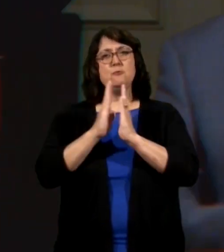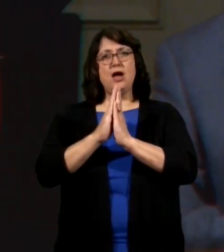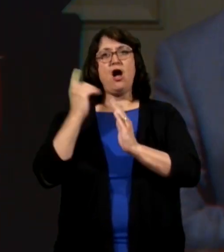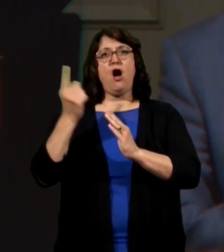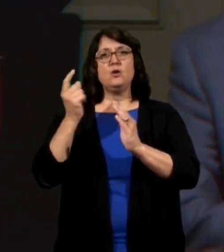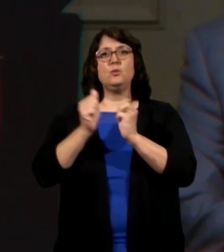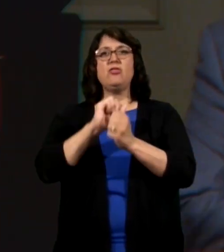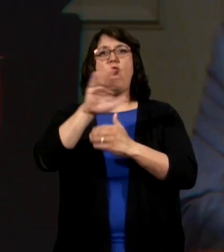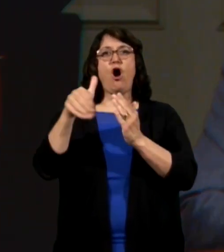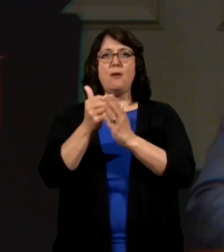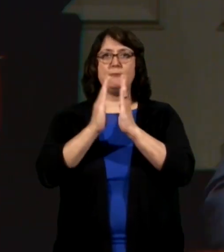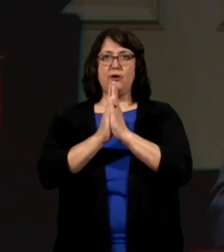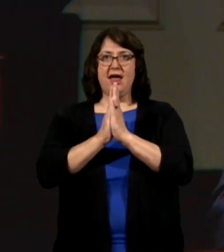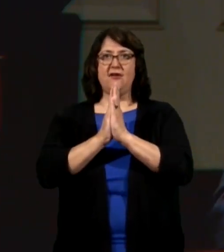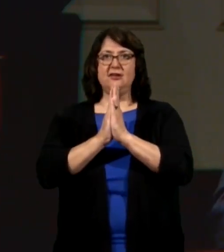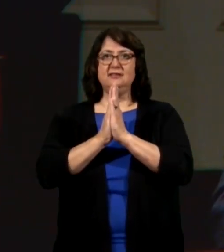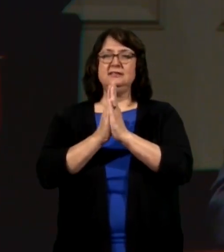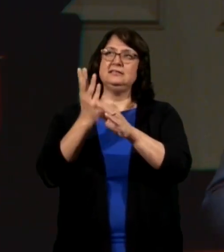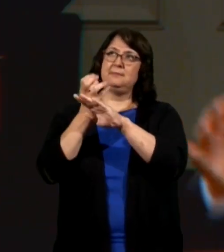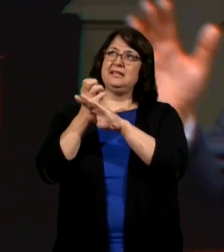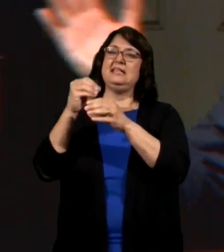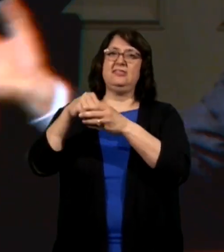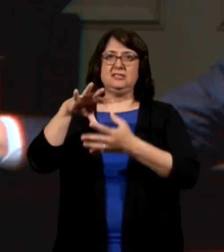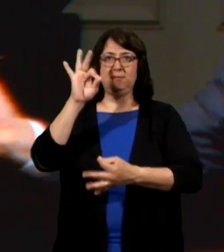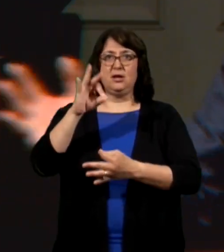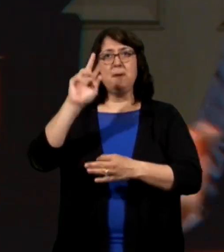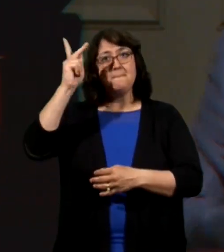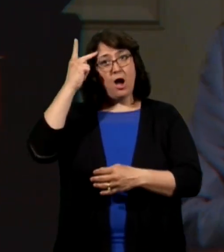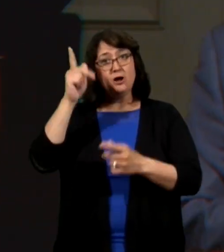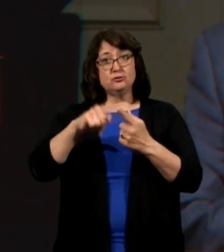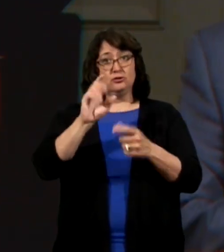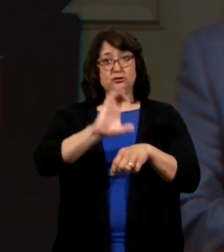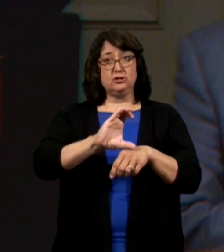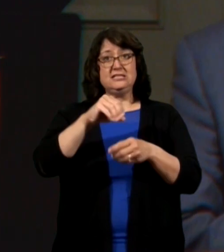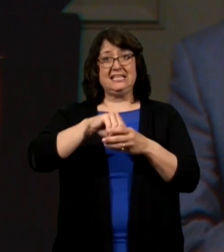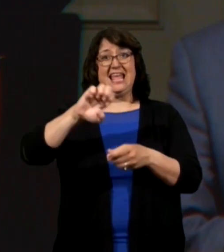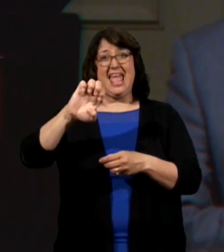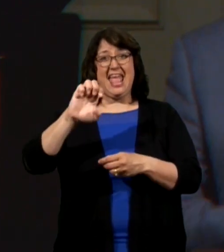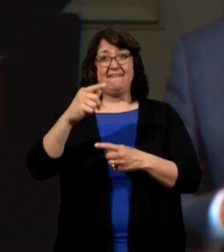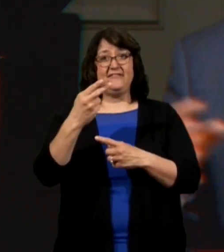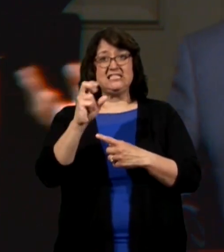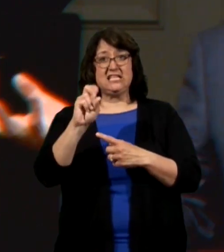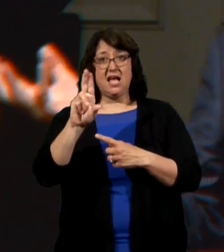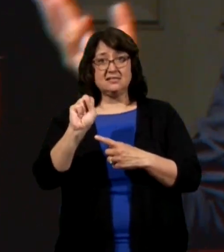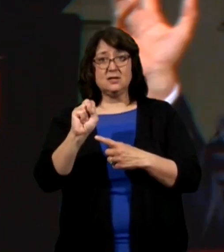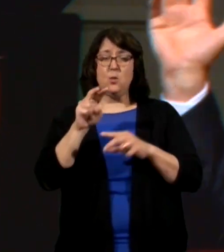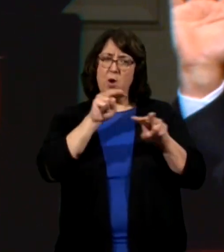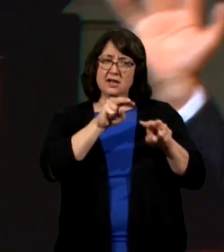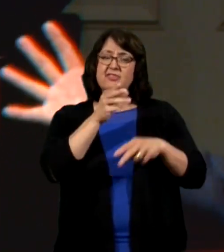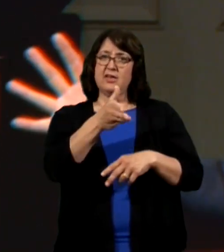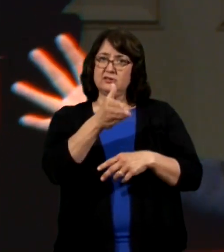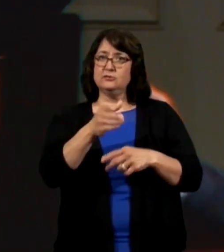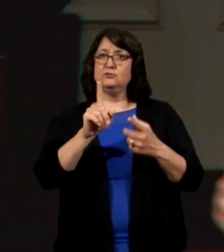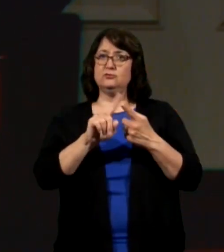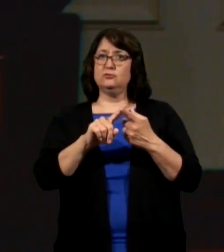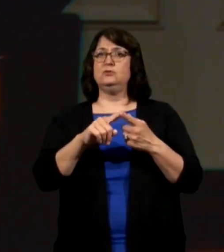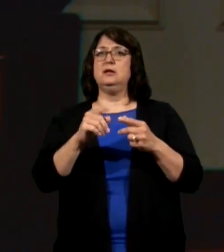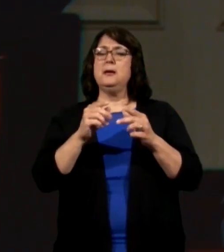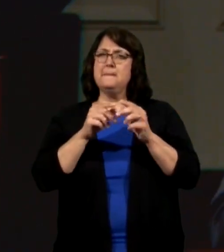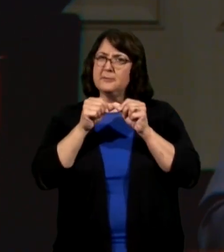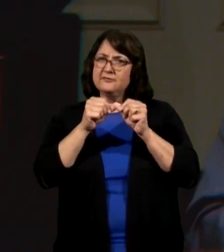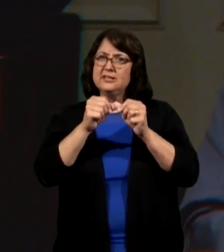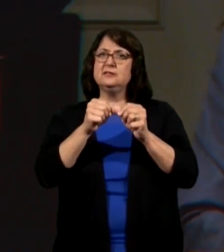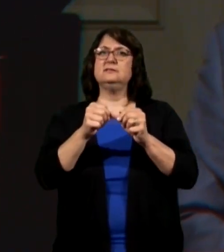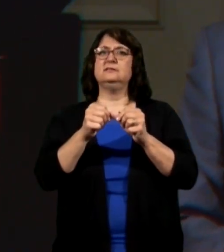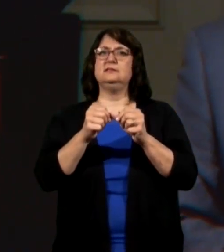prayer and supplication in the Spirit, Paul to the church at Ephesus. And watching thereunto with all perseverance and